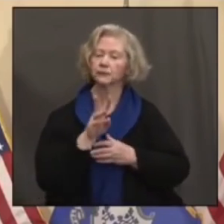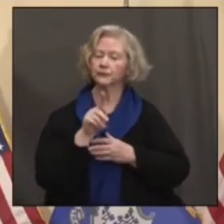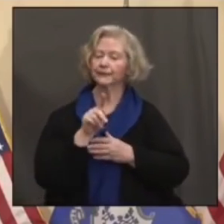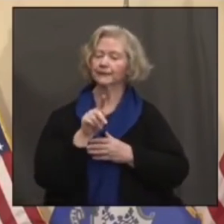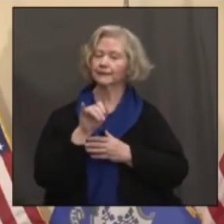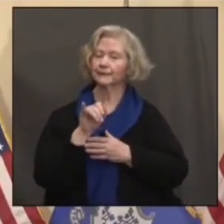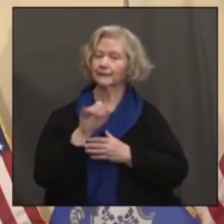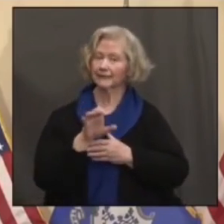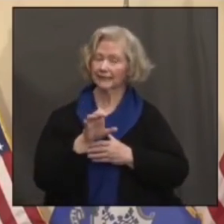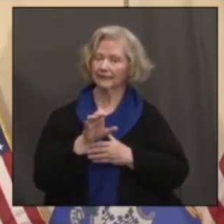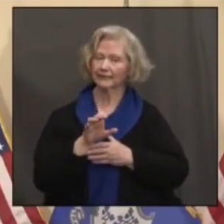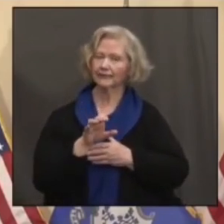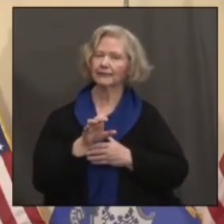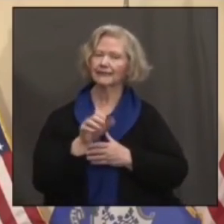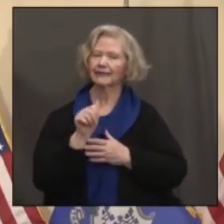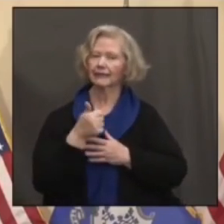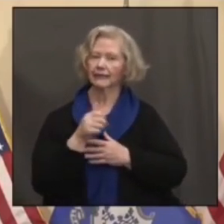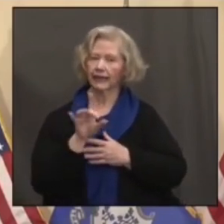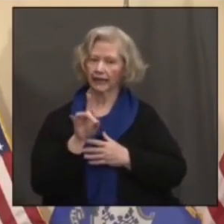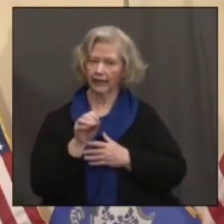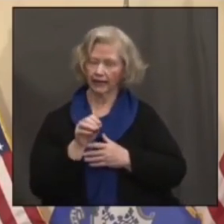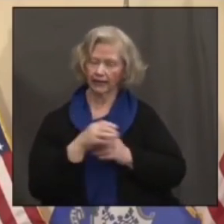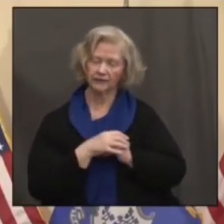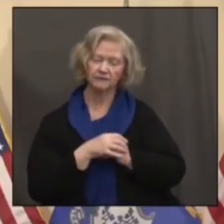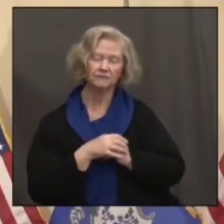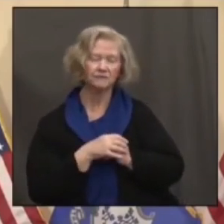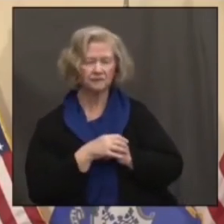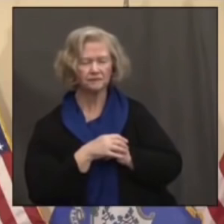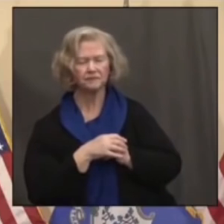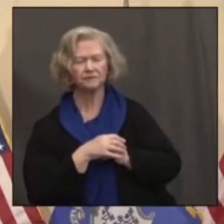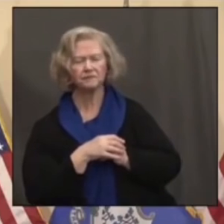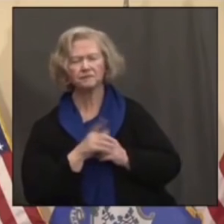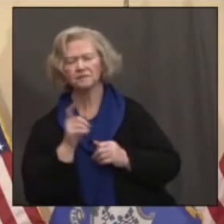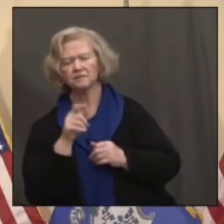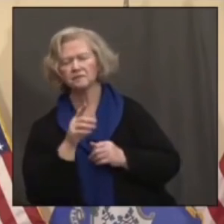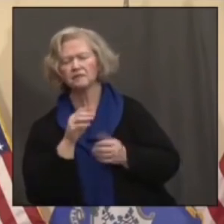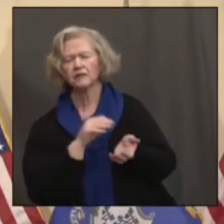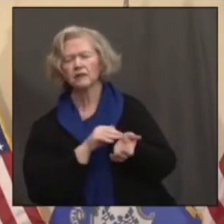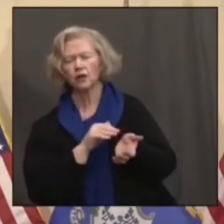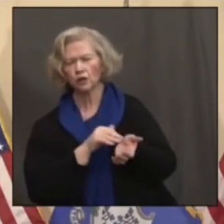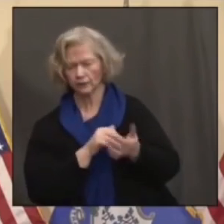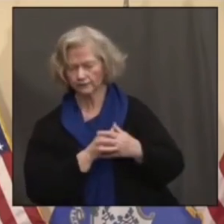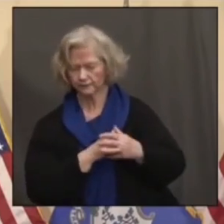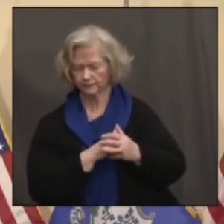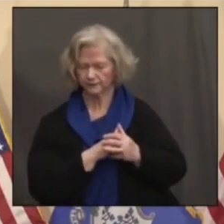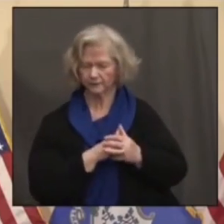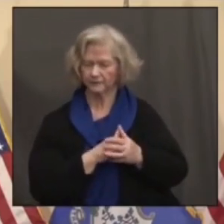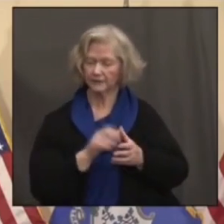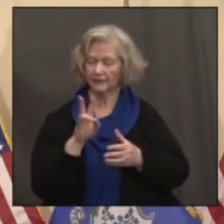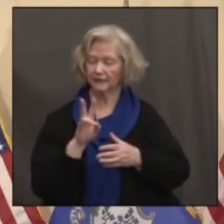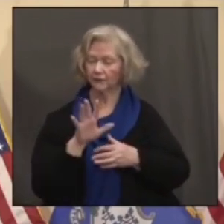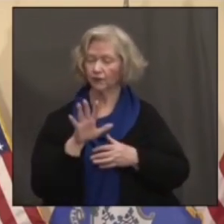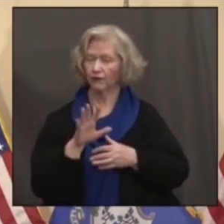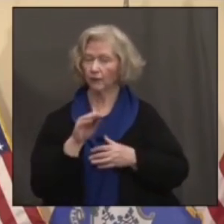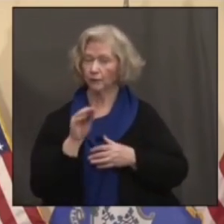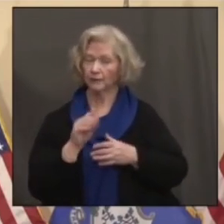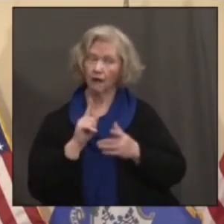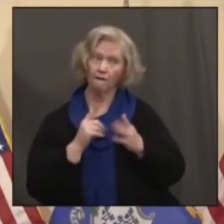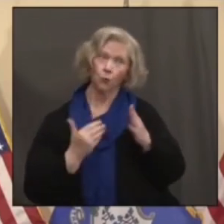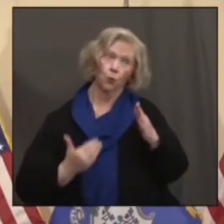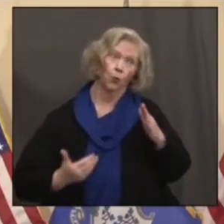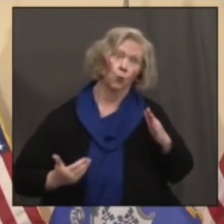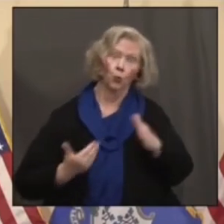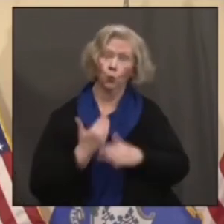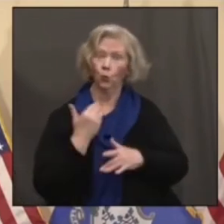WTIC 1080 News. Hi, Dr. Coe. 73% of all new cases in France are of the